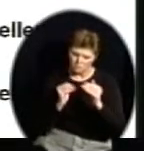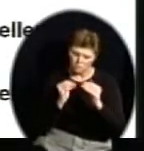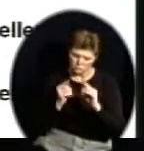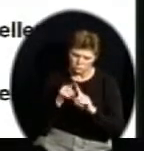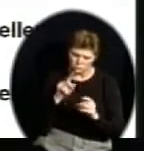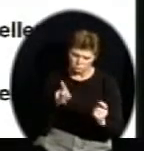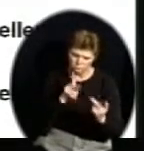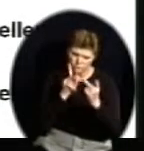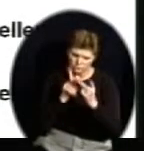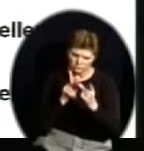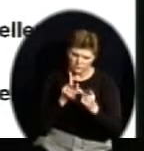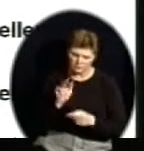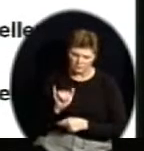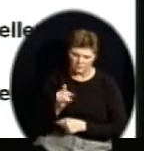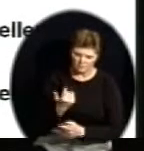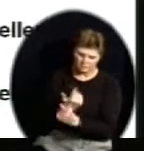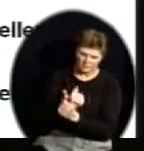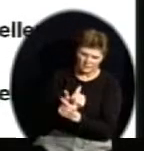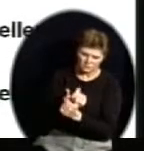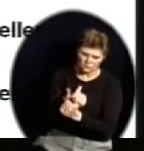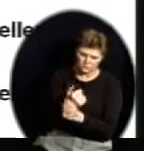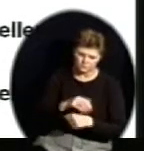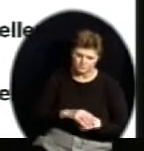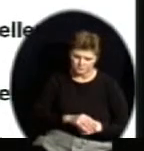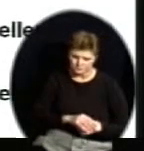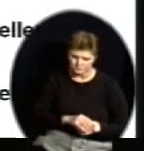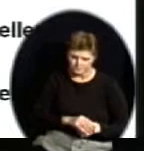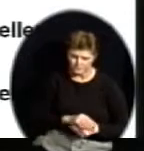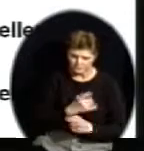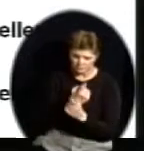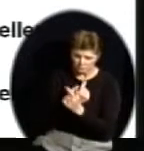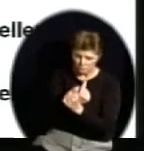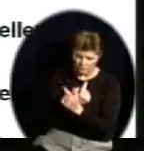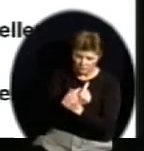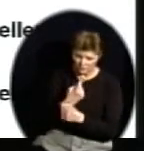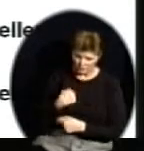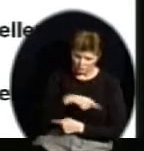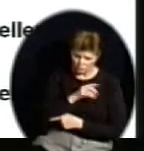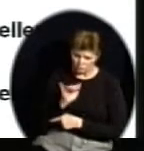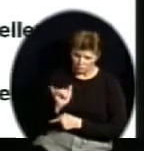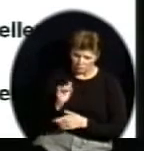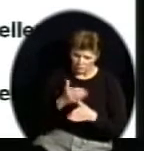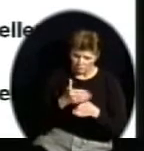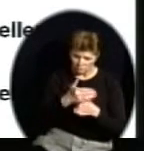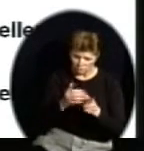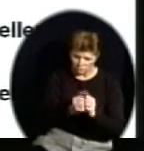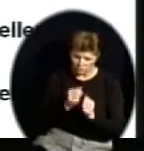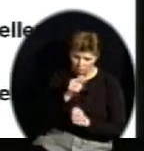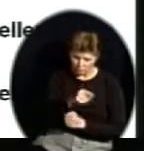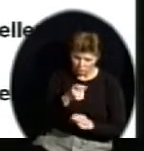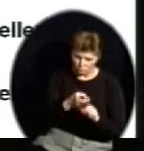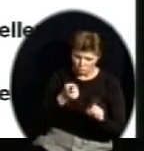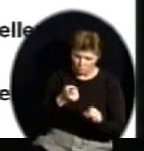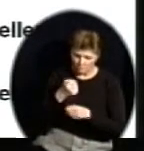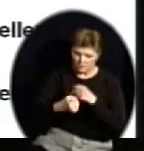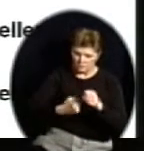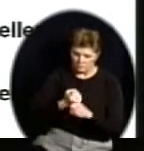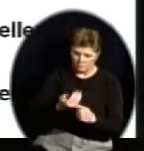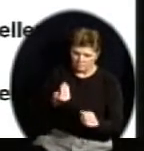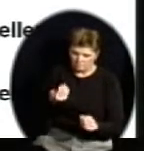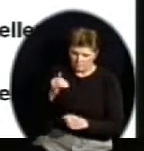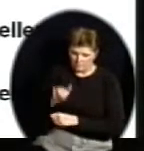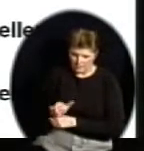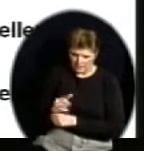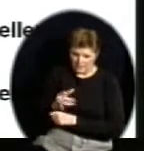Last year at this time, actually a little bit earlier than this time, we were sharing with you the highlights from the previous Kansas assessment, and we were doing a lot of